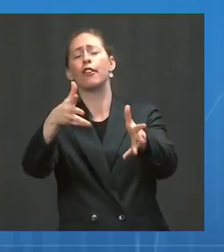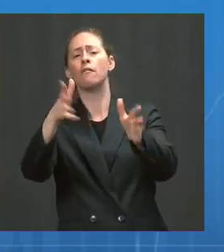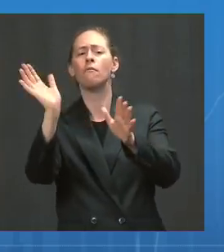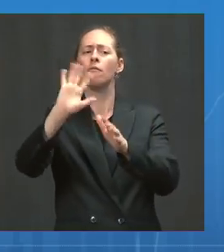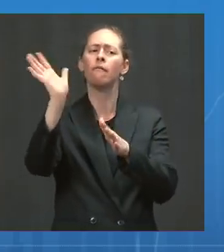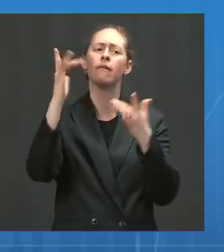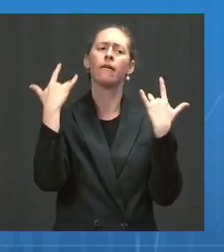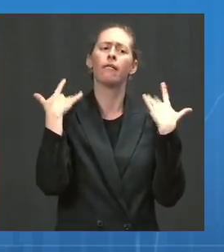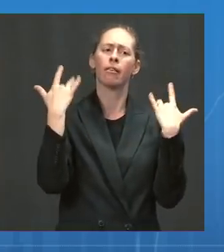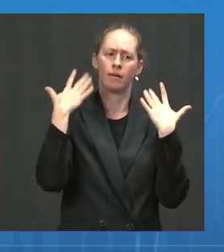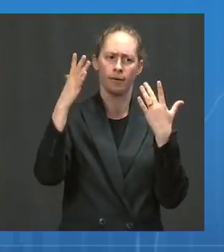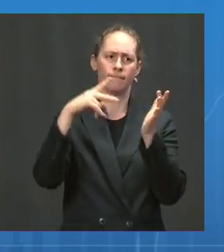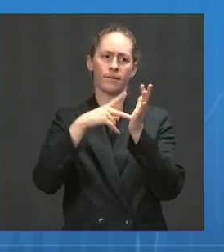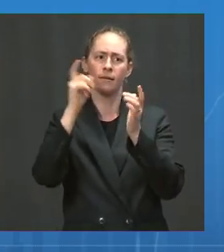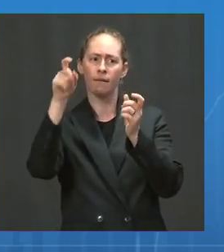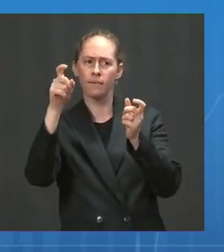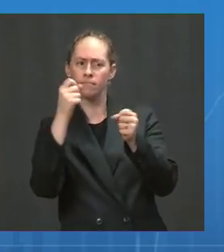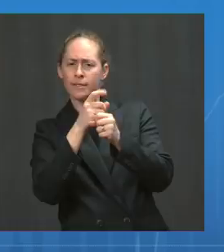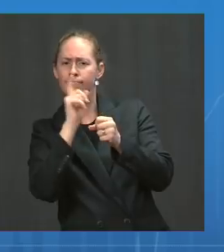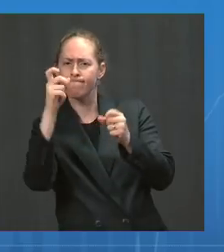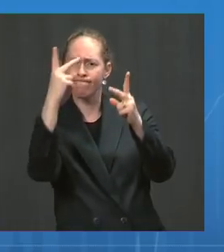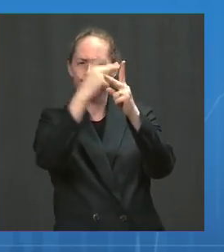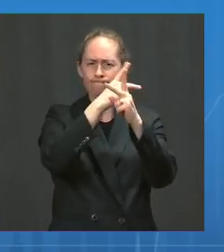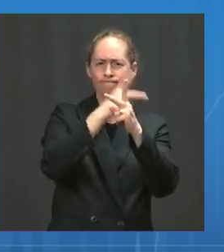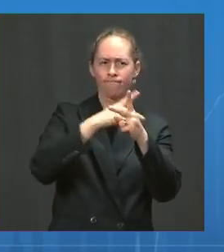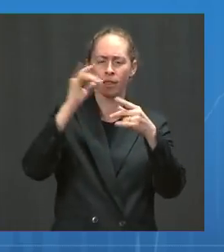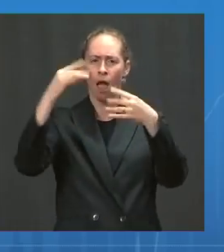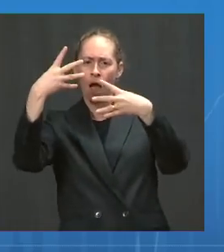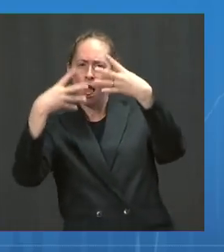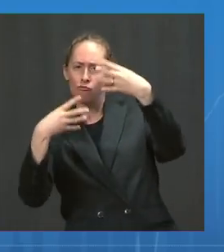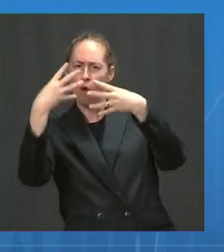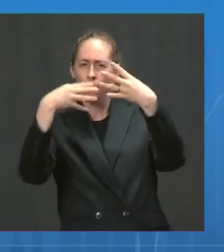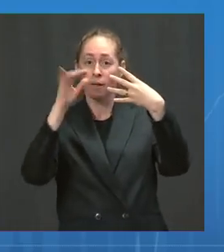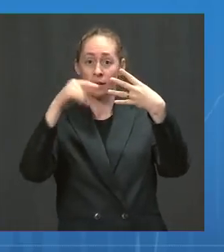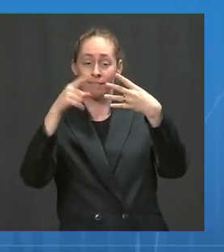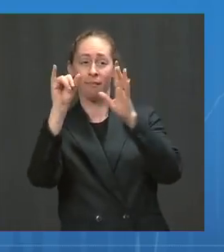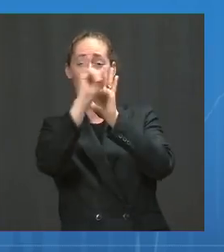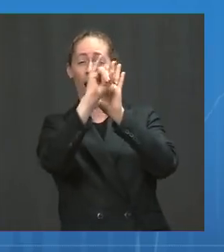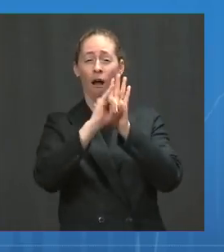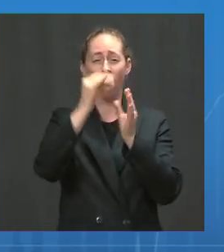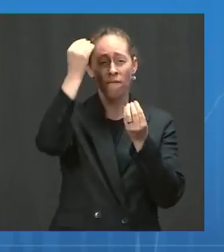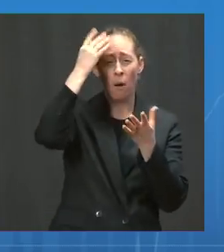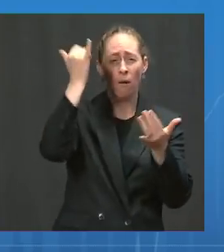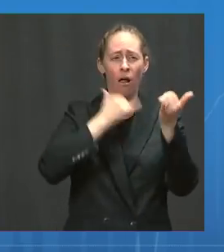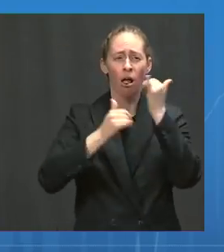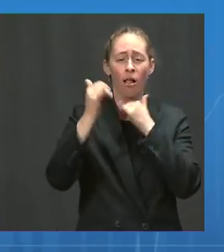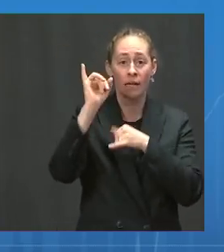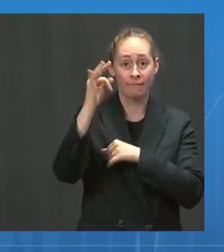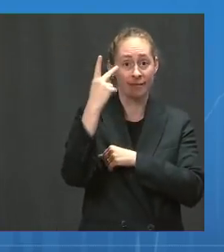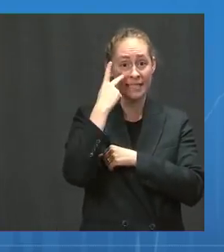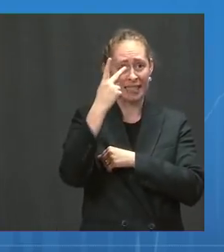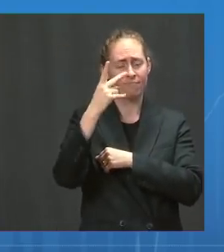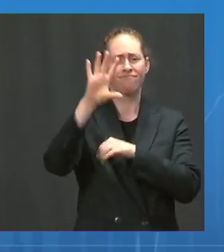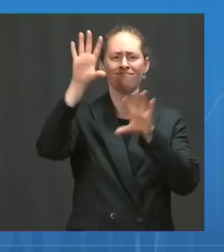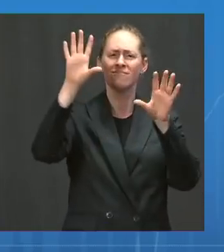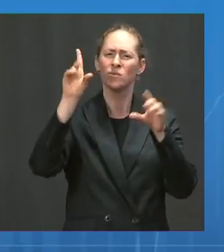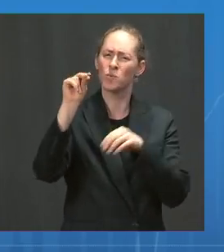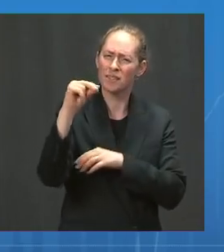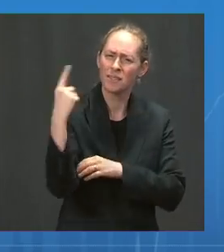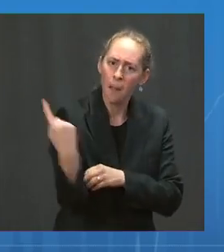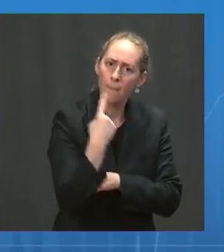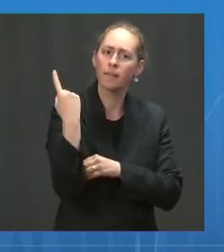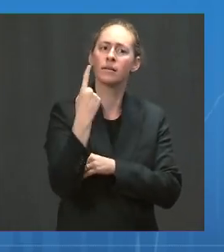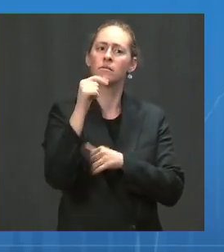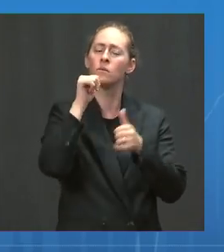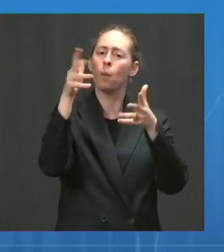avoid amplifying misinformation, and to swiftly and consistently take action against misinformation super spreaders on their